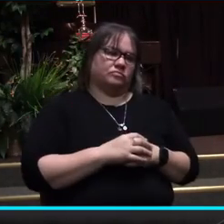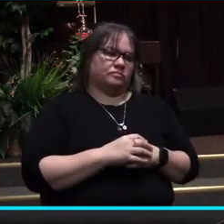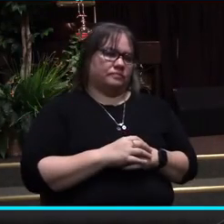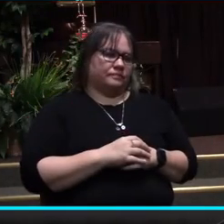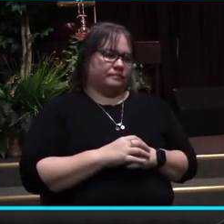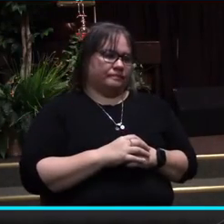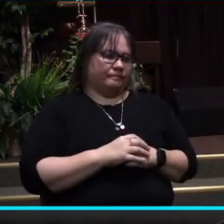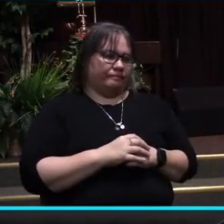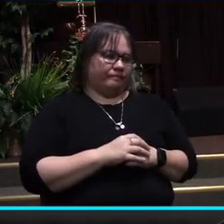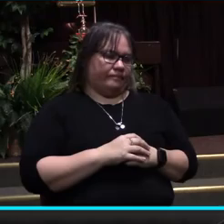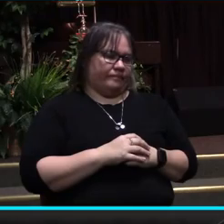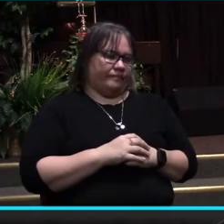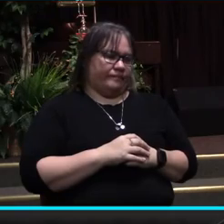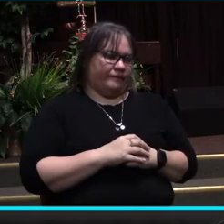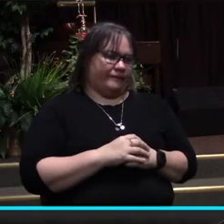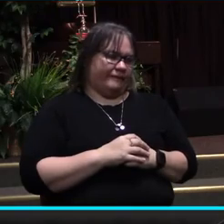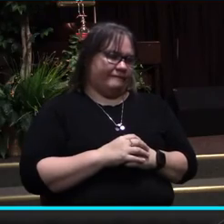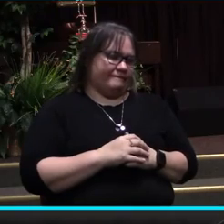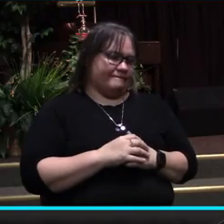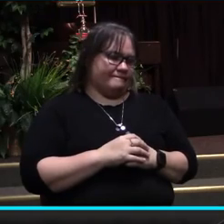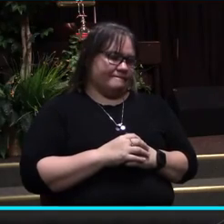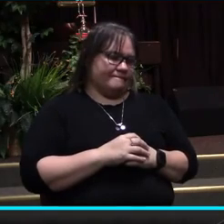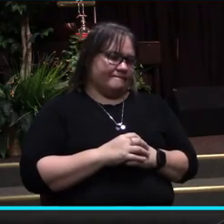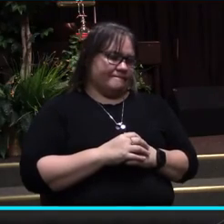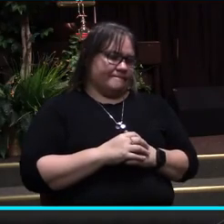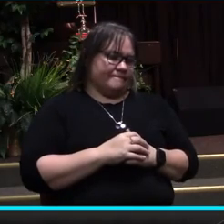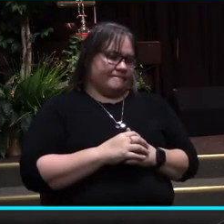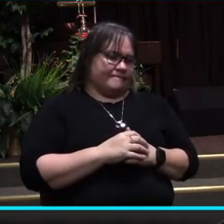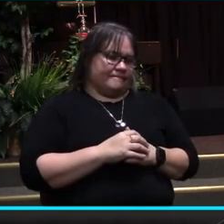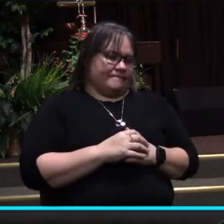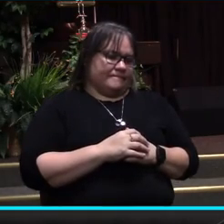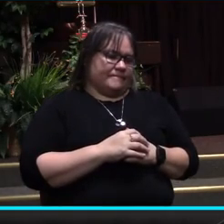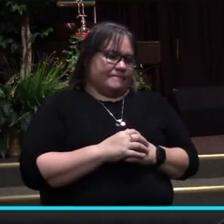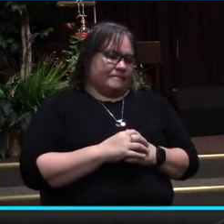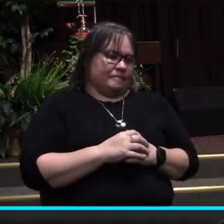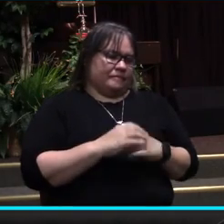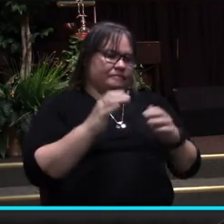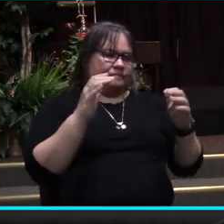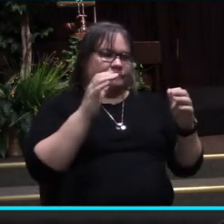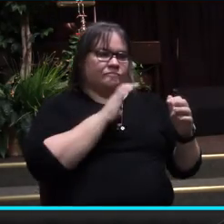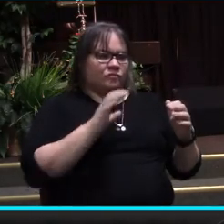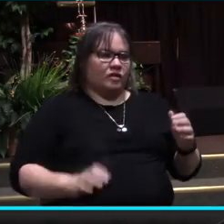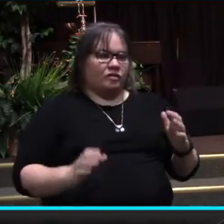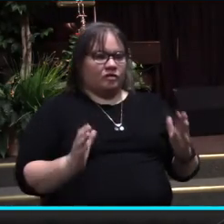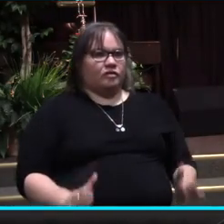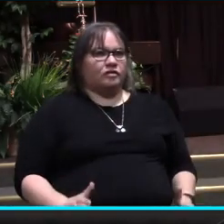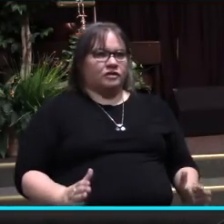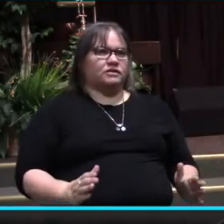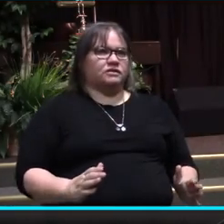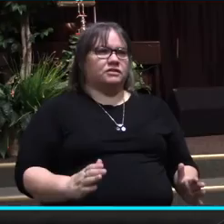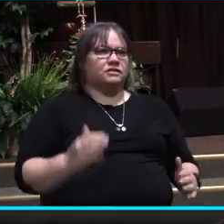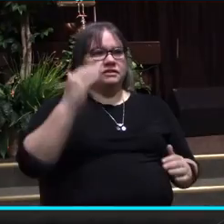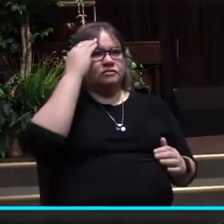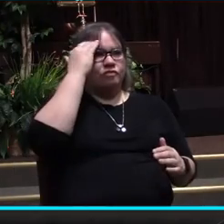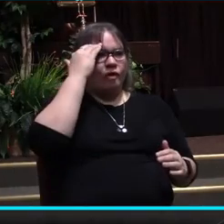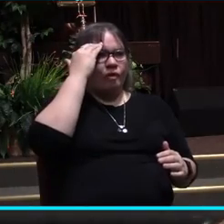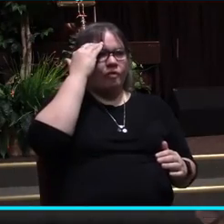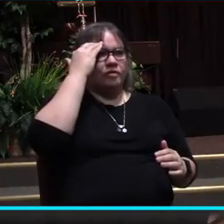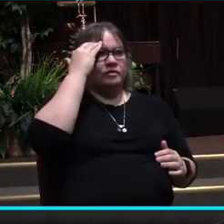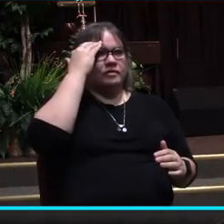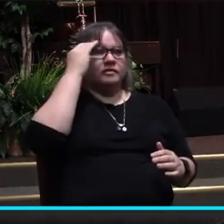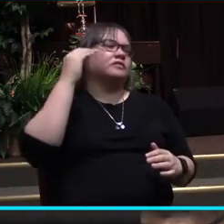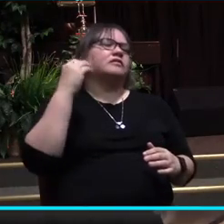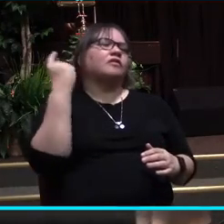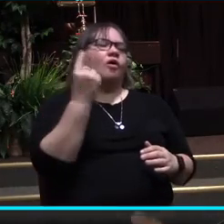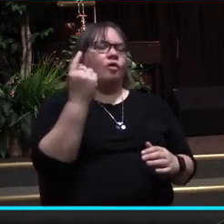The follower of Jesus Christ understands that our true identity can only